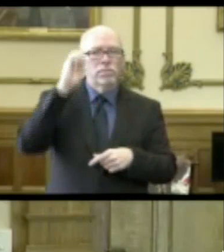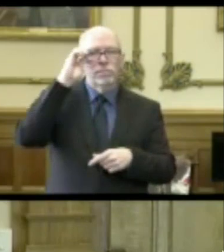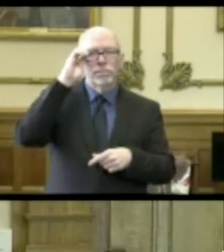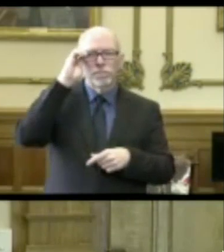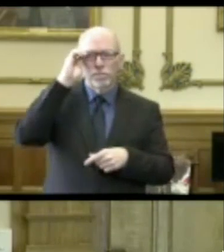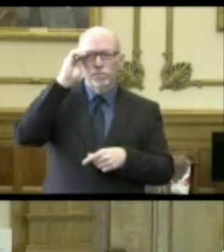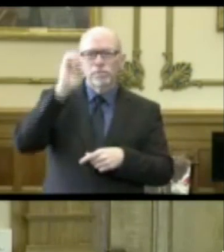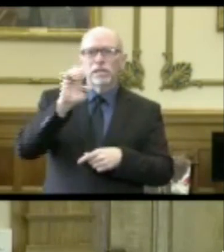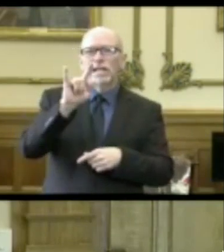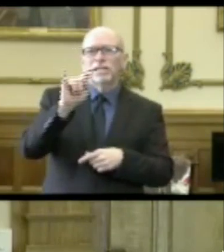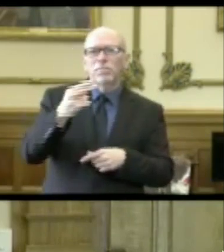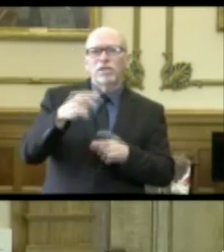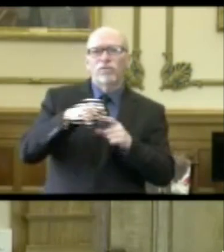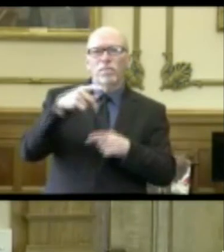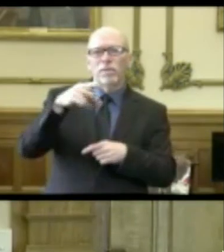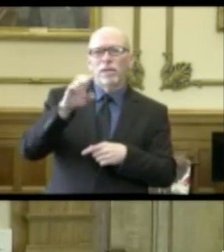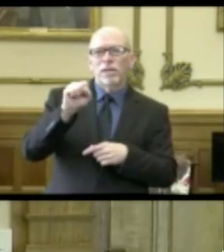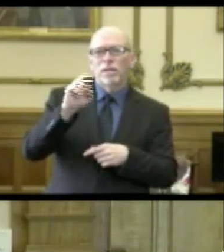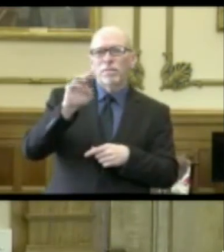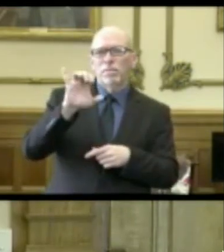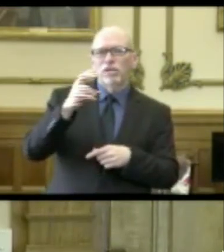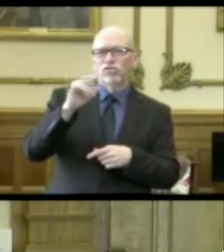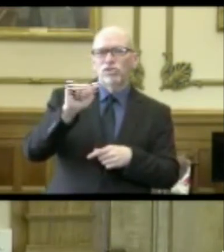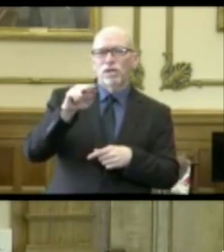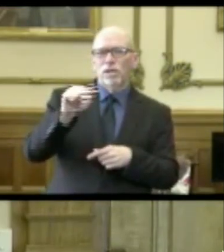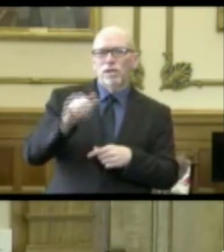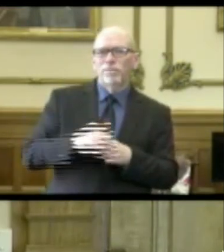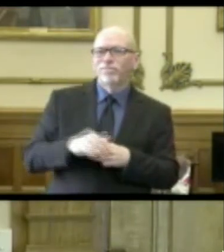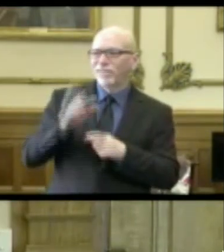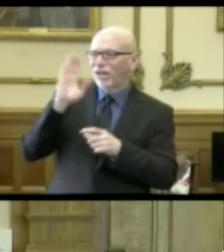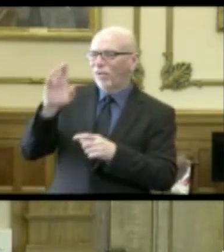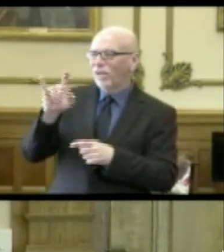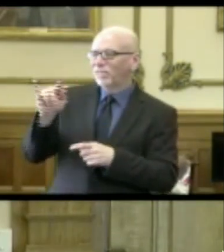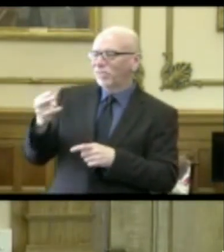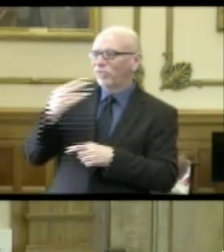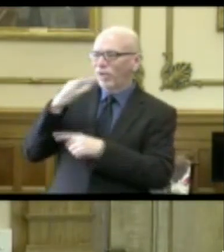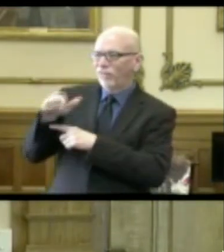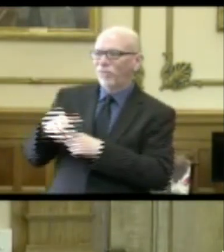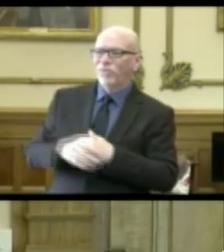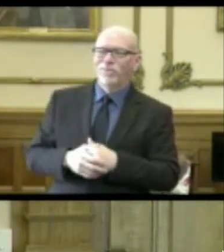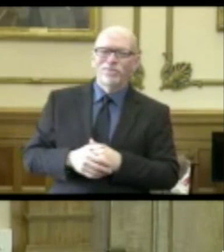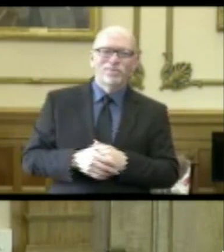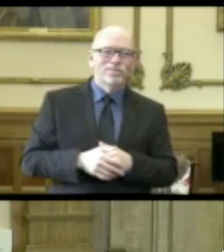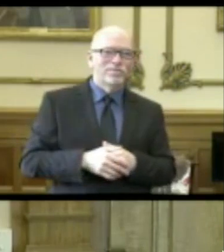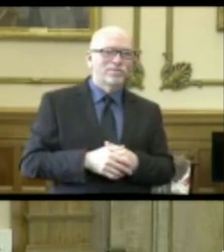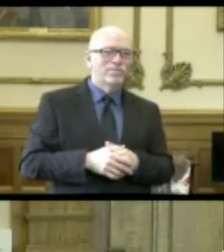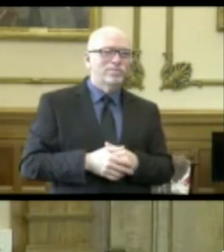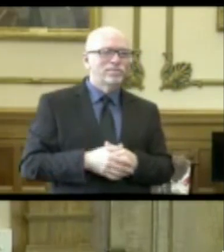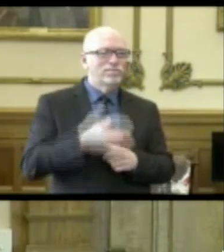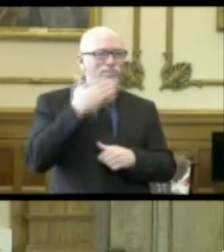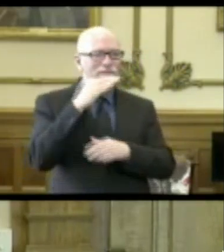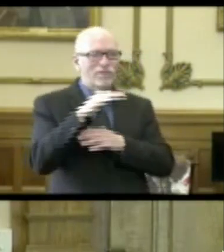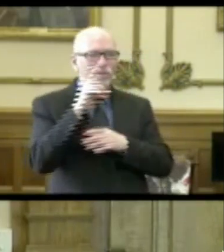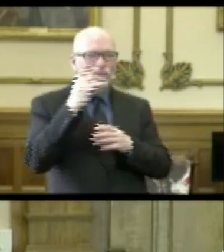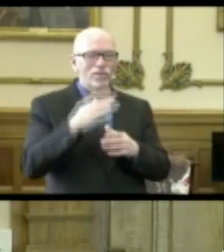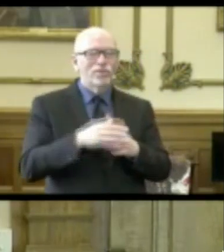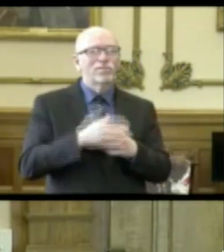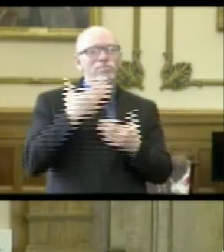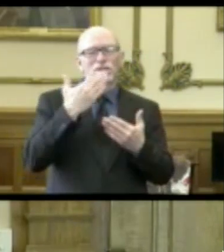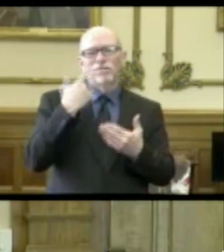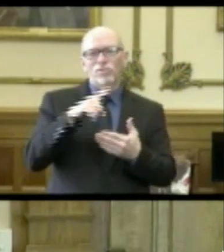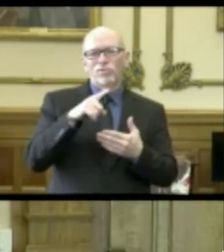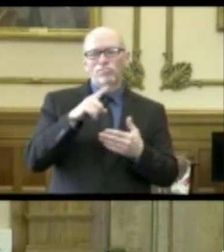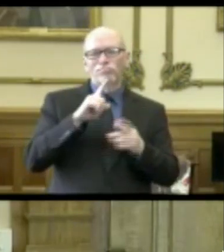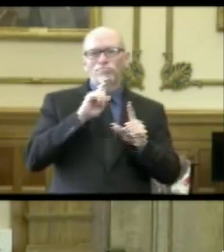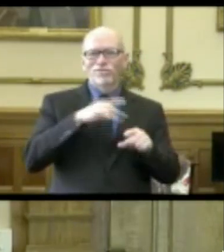Elizabeth, PBS, Michiana. Hello, Elizabeth. Good afternoon. Good afternoon, Governor. Thank you for